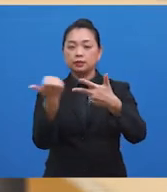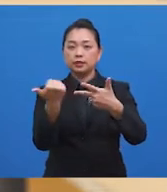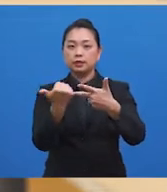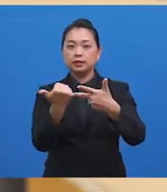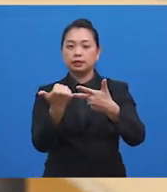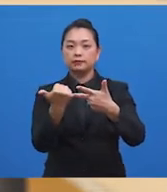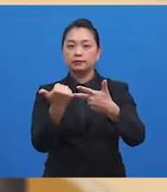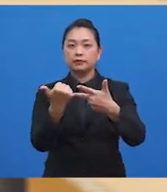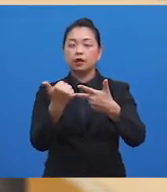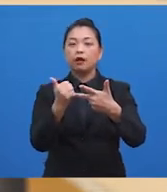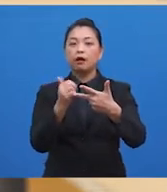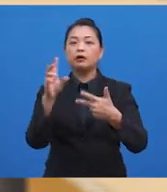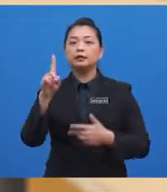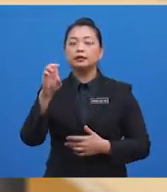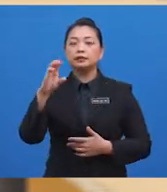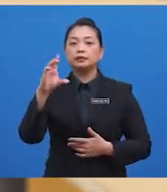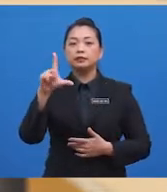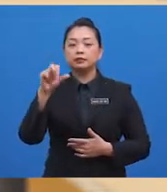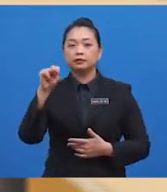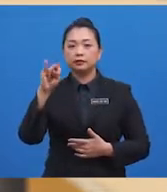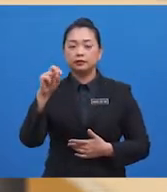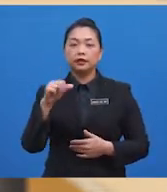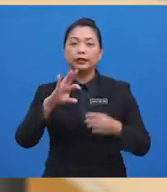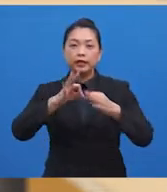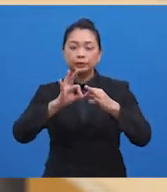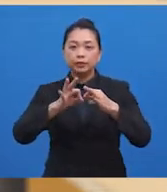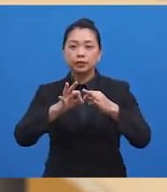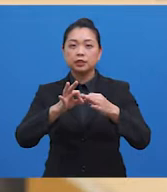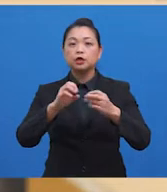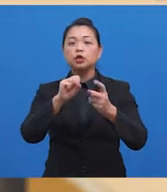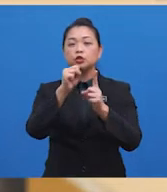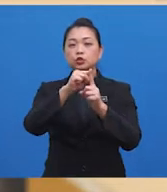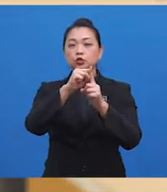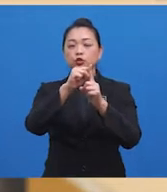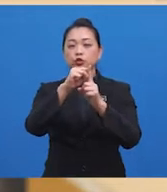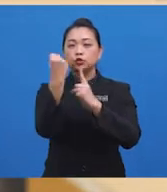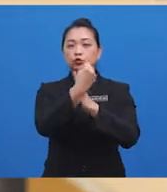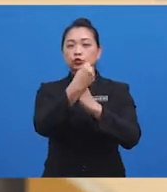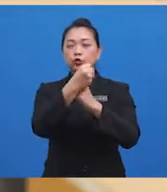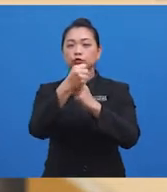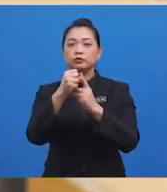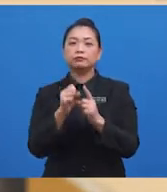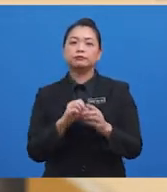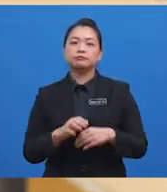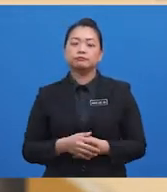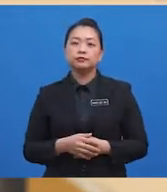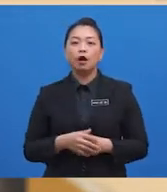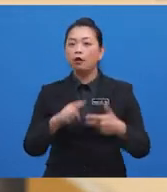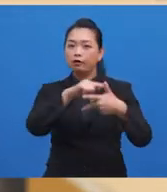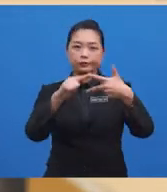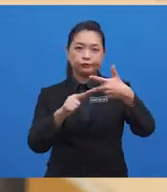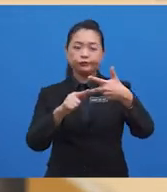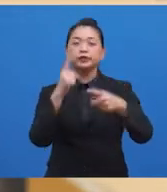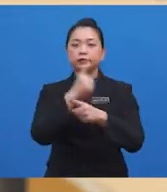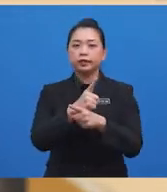C, a declining health and a disintegrating social status? Now, all three answers are correct in terms of